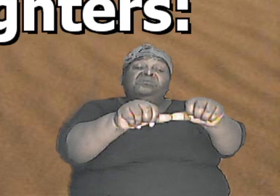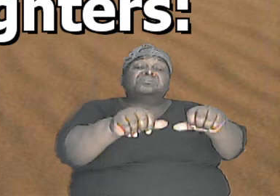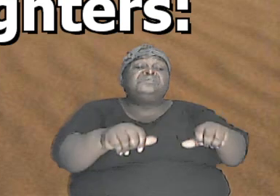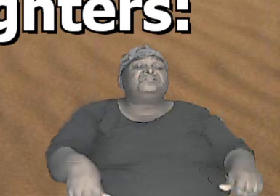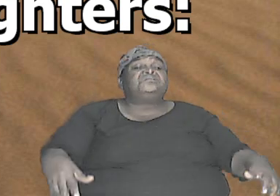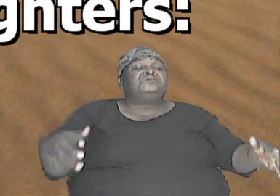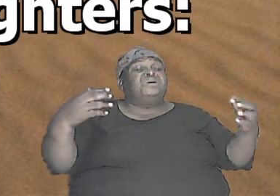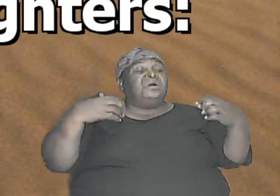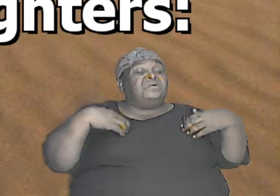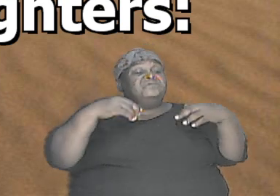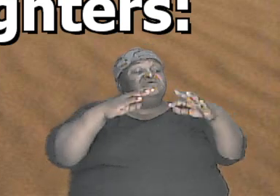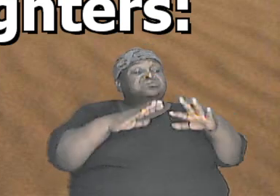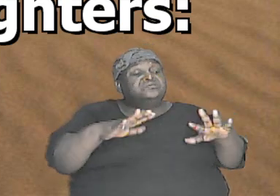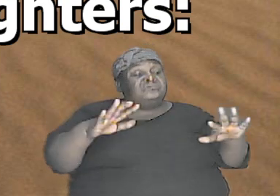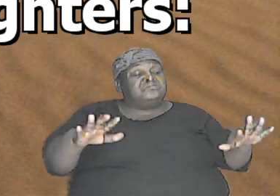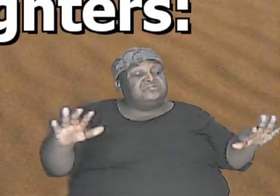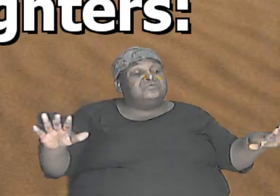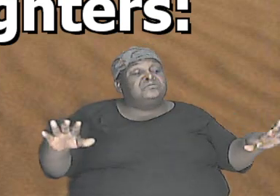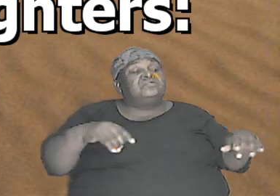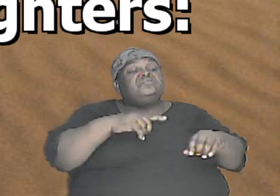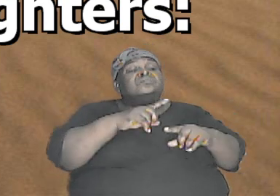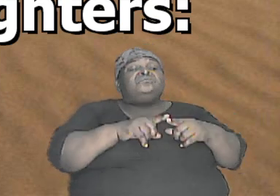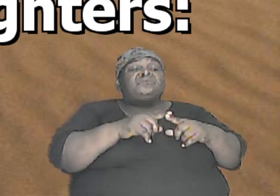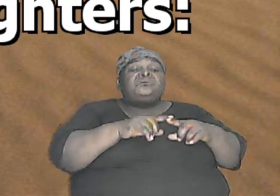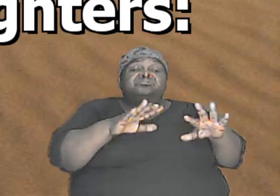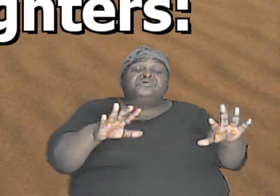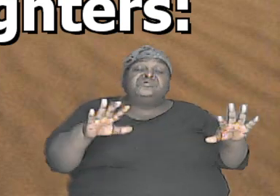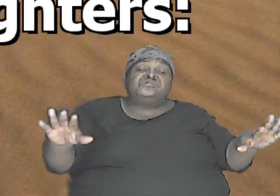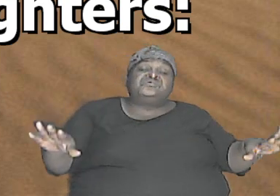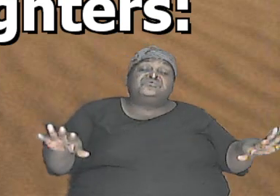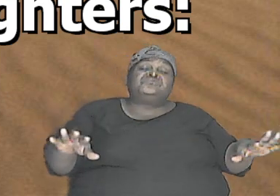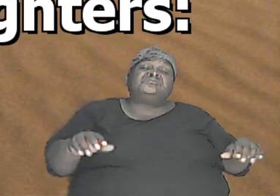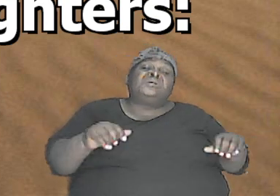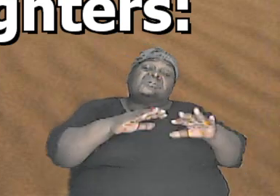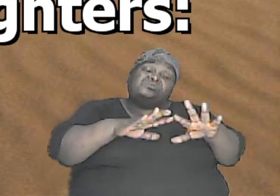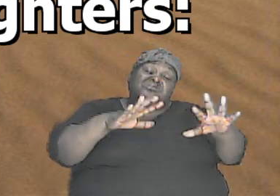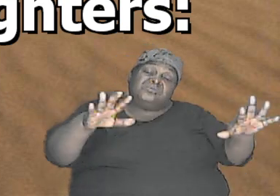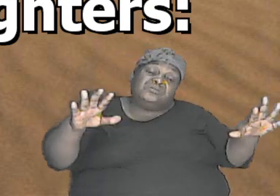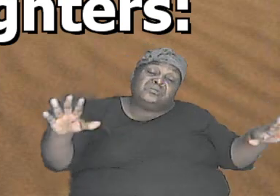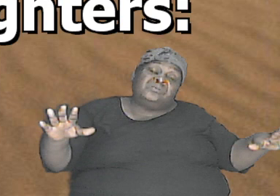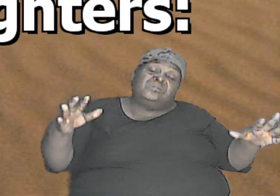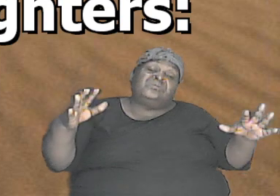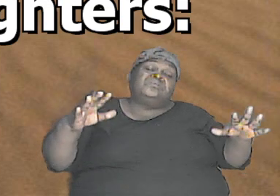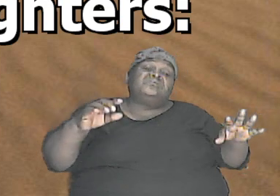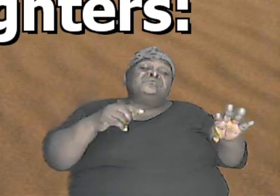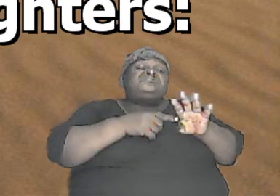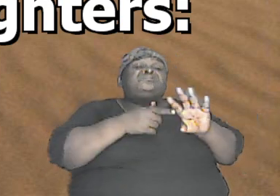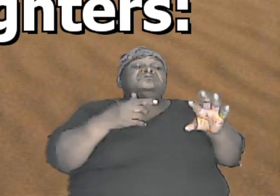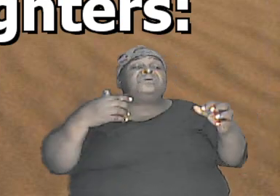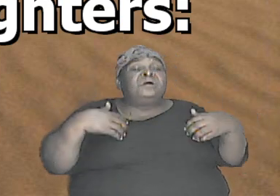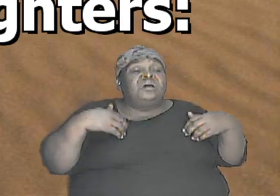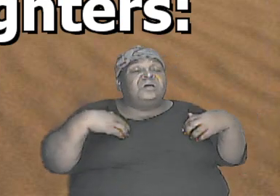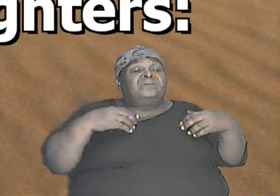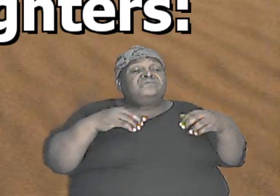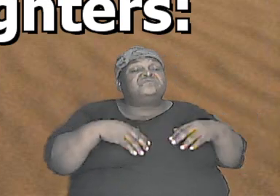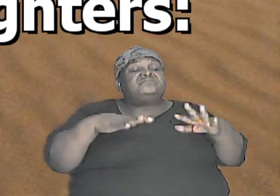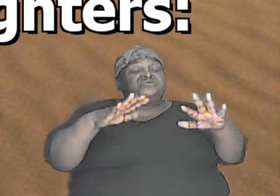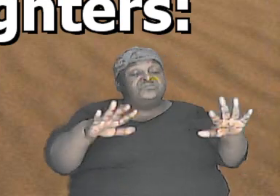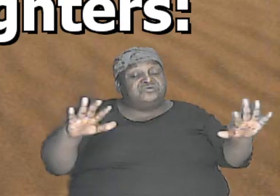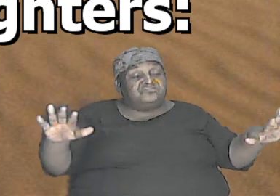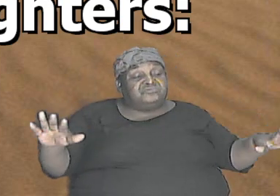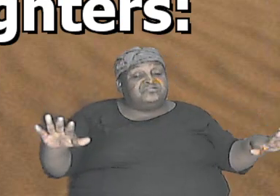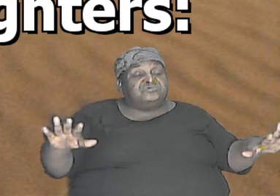expansion when children and children and children start to have their children it expands